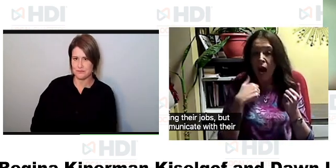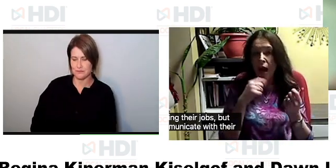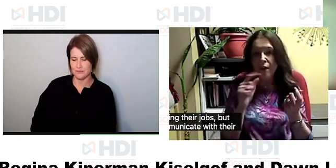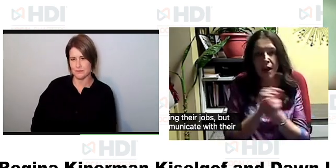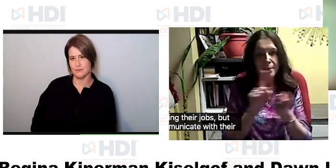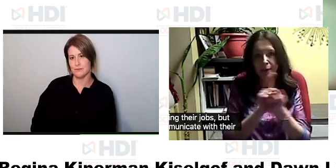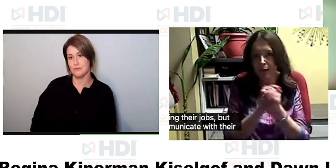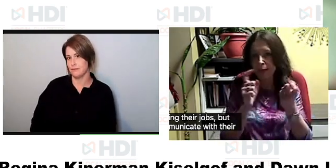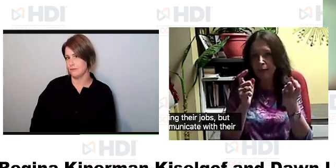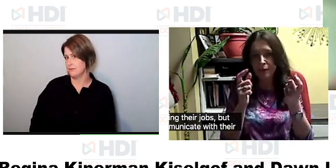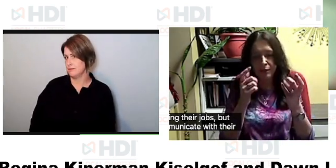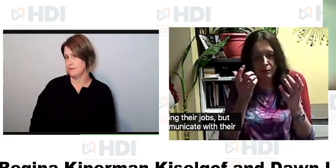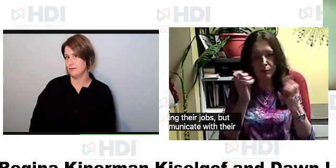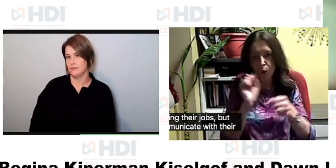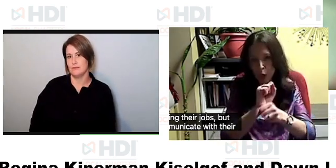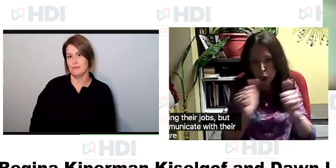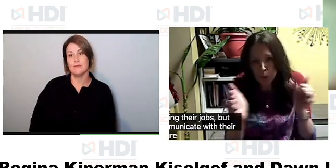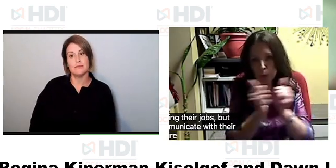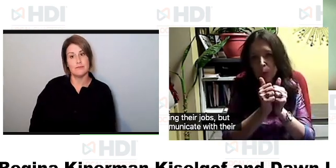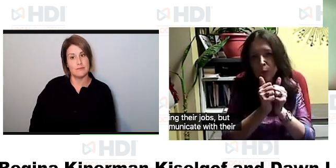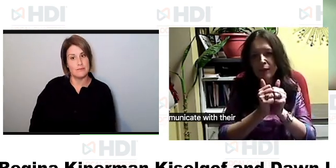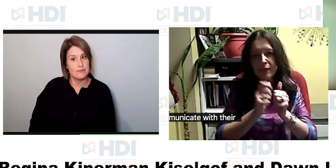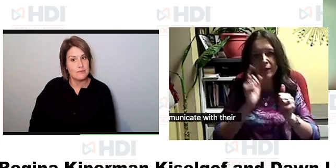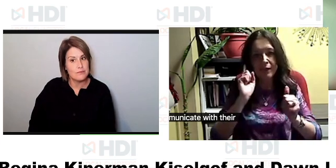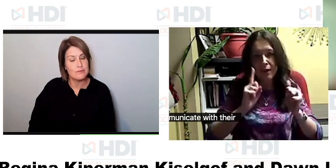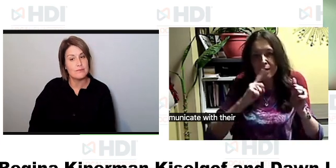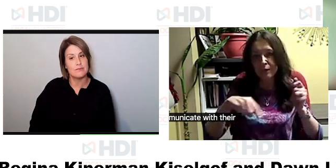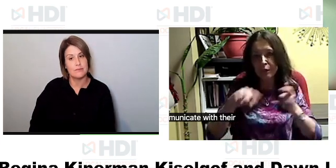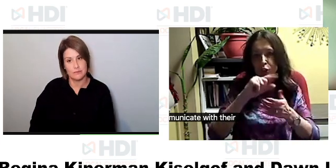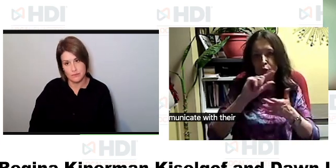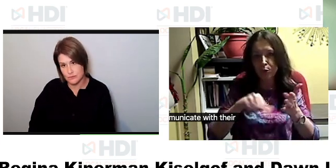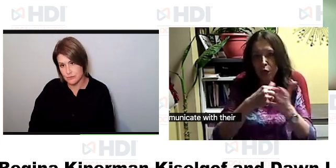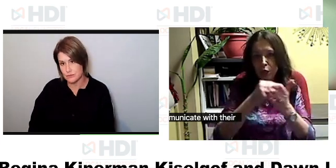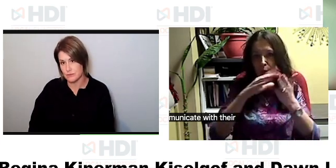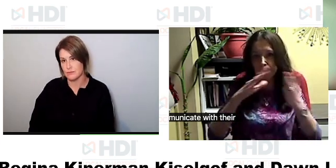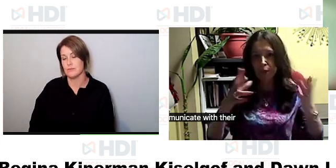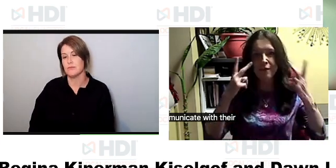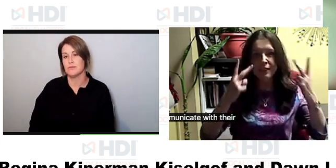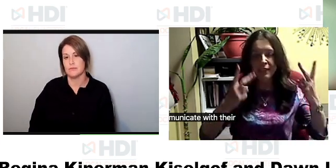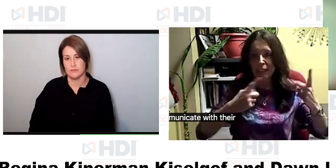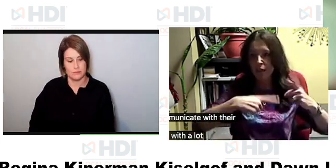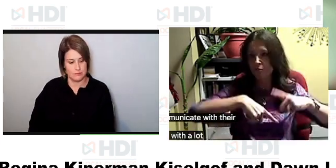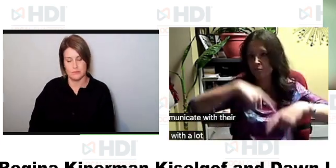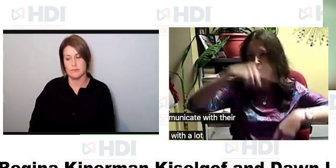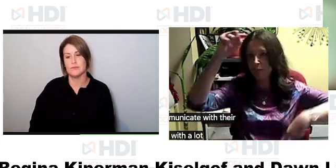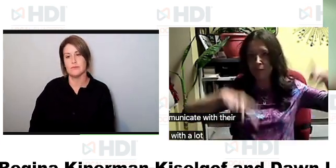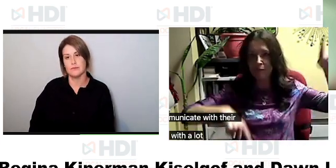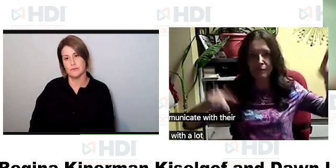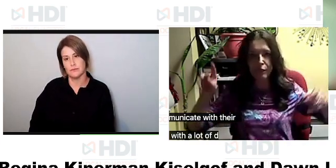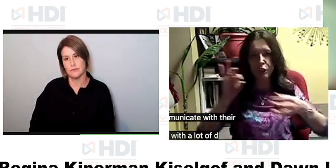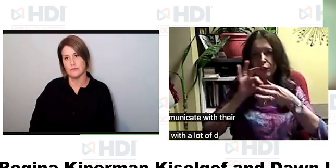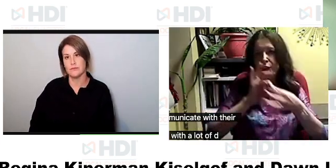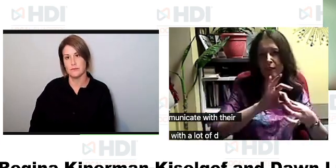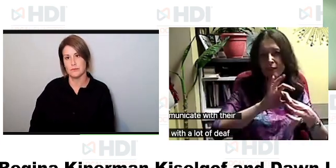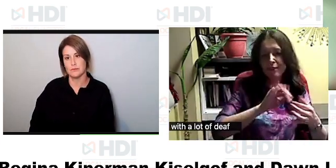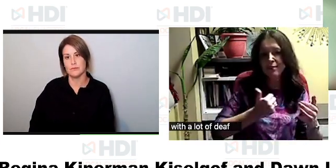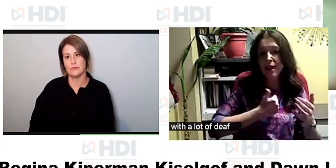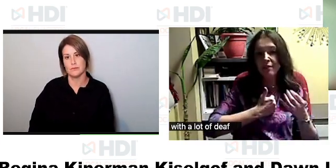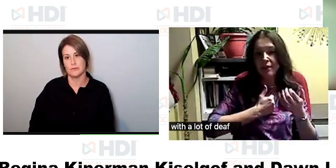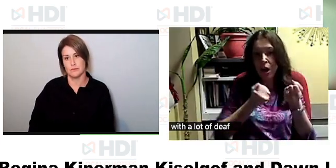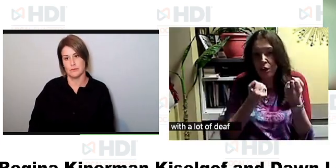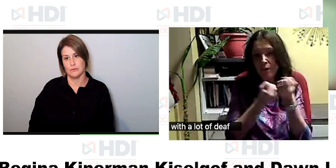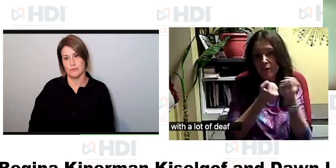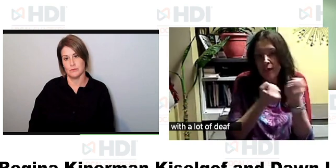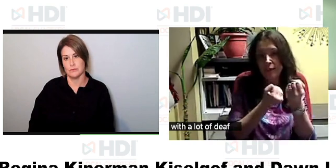their teams sure i've met with and worked with a lot of deaf students and they